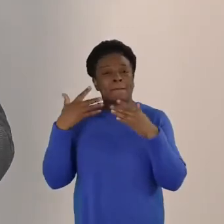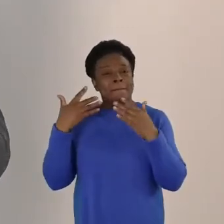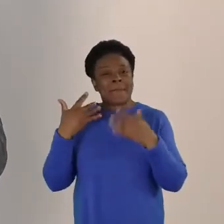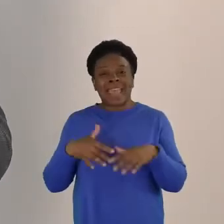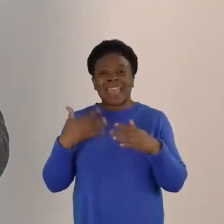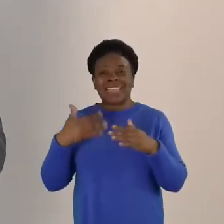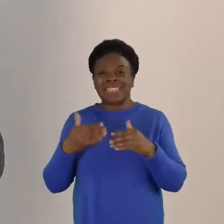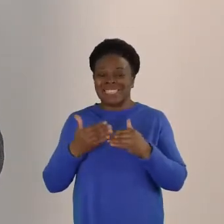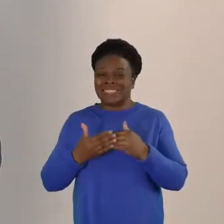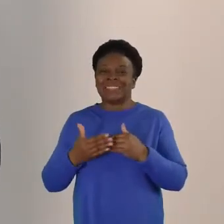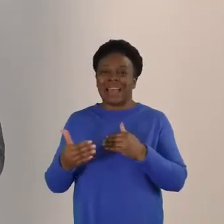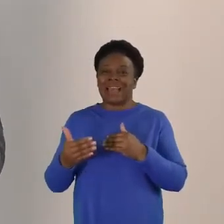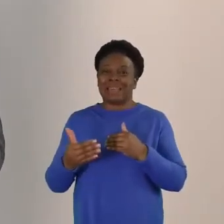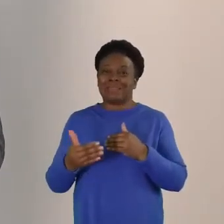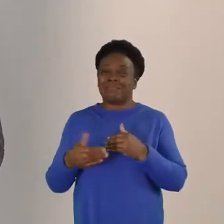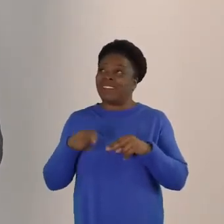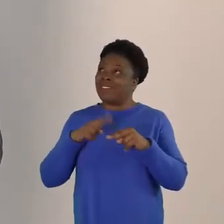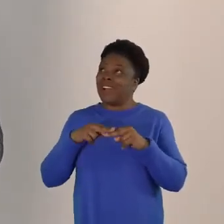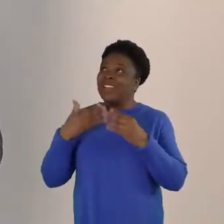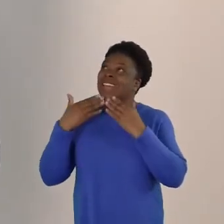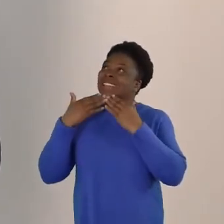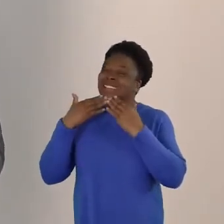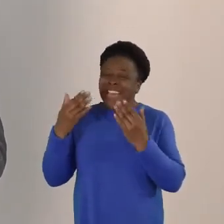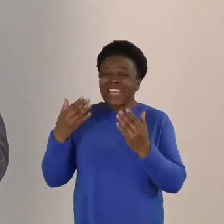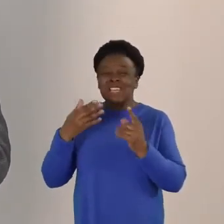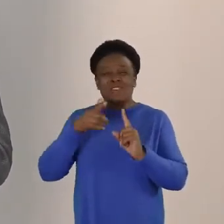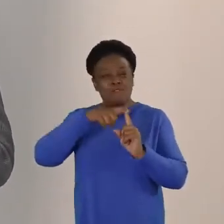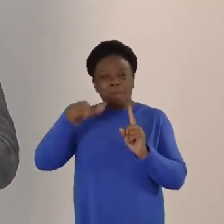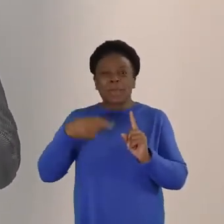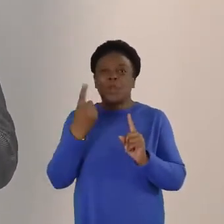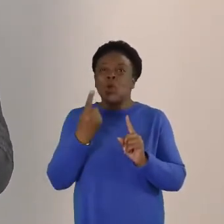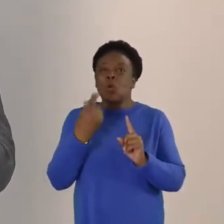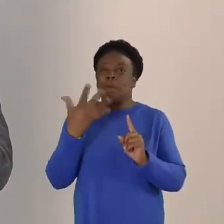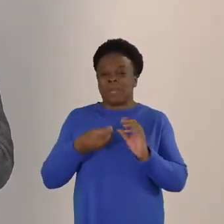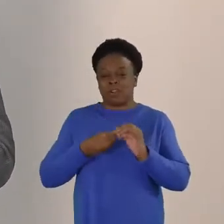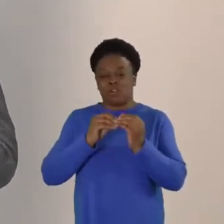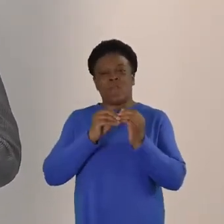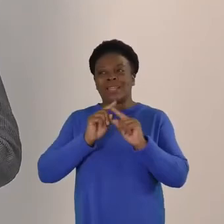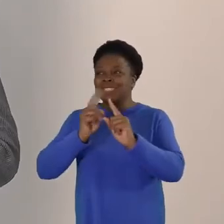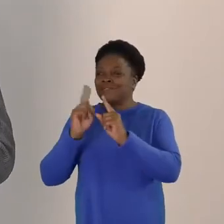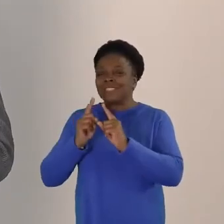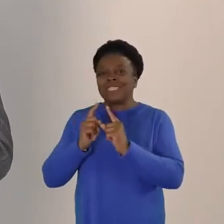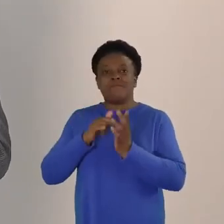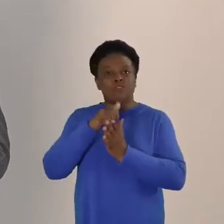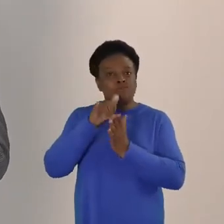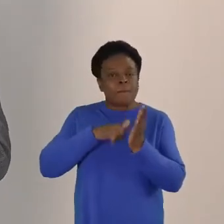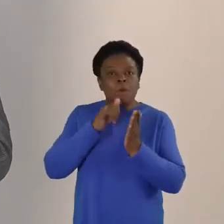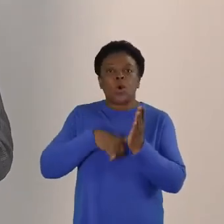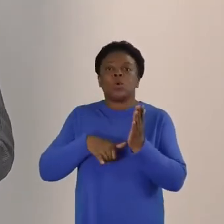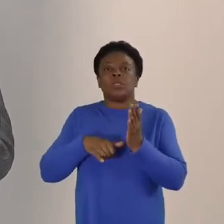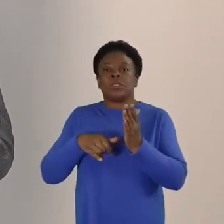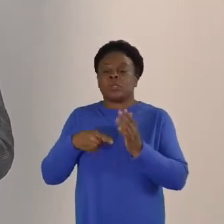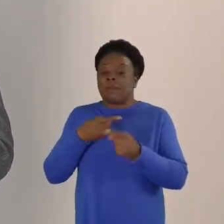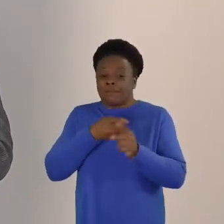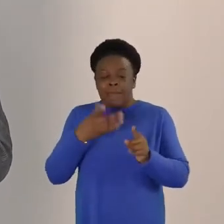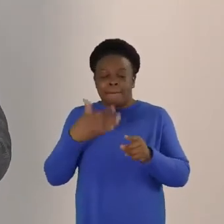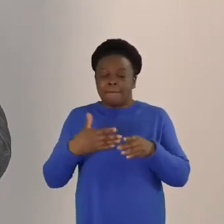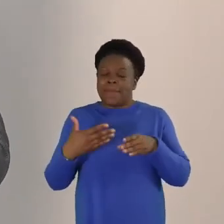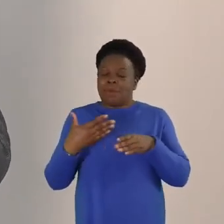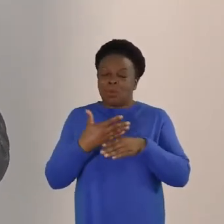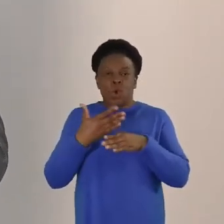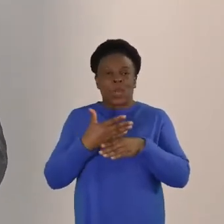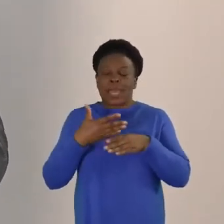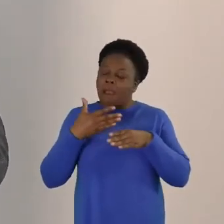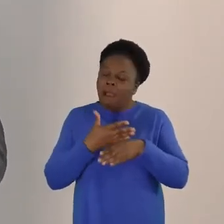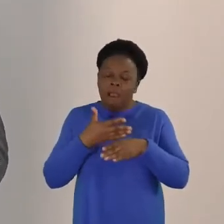of reports. And Father, we thank you for those who have produced the reports, for all the hard work that's gone into preparing. And